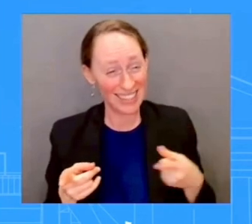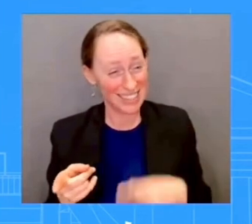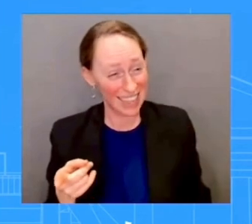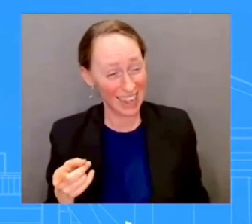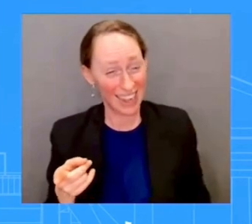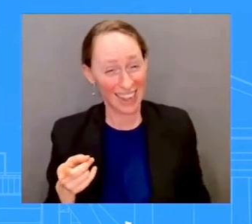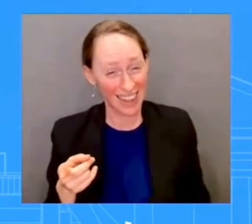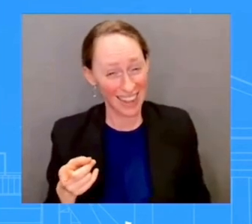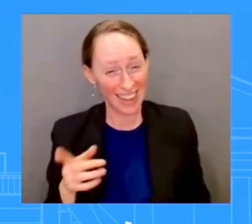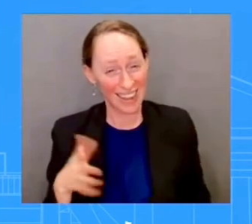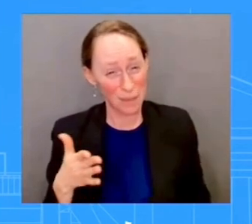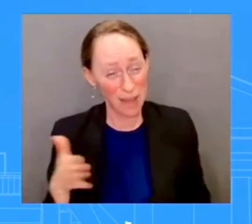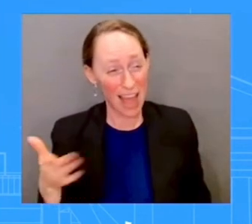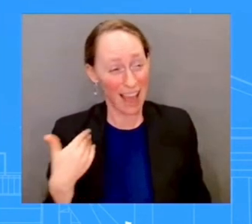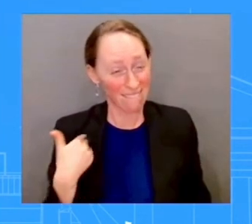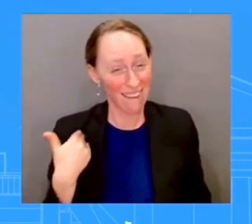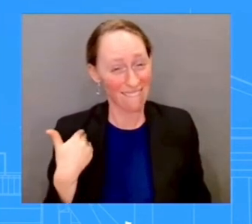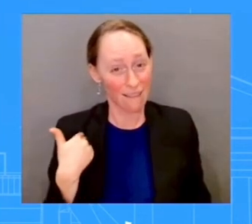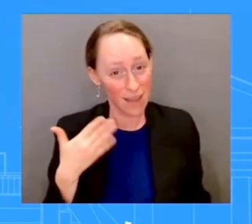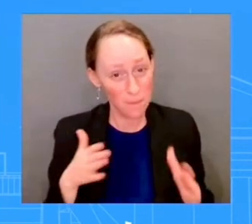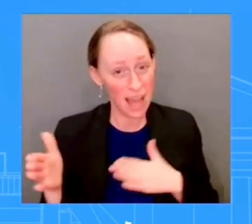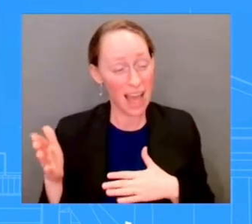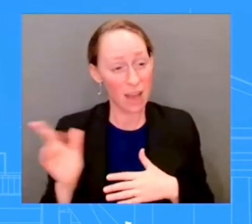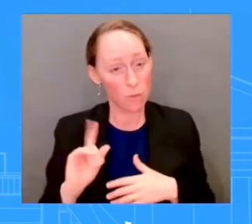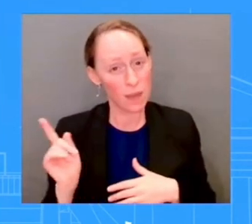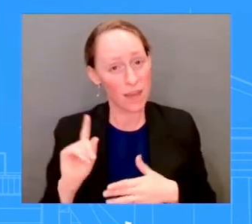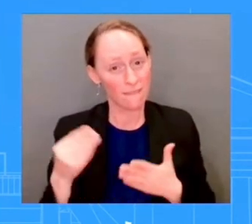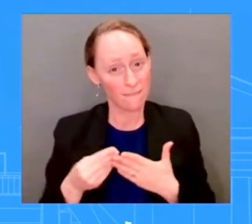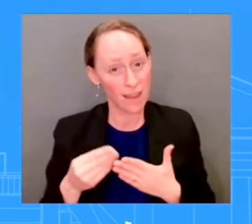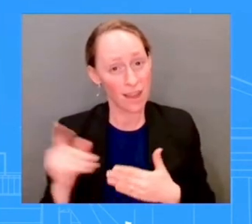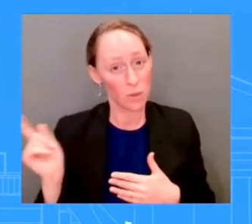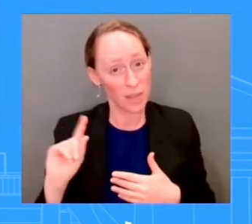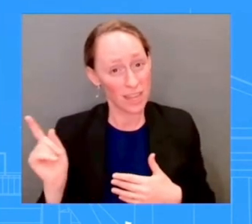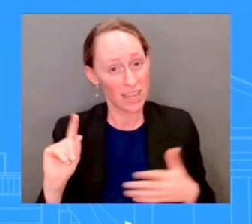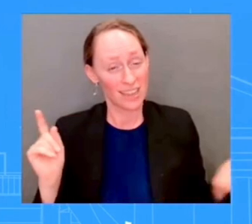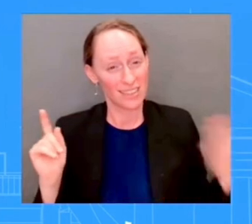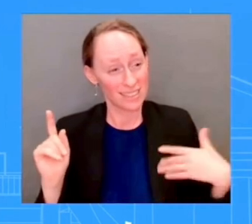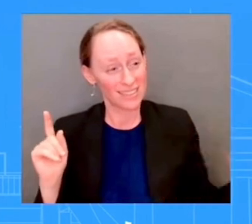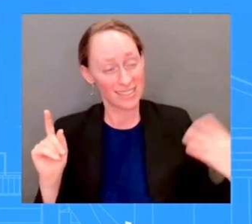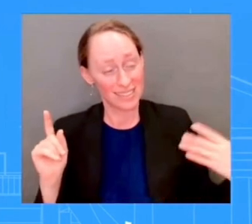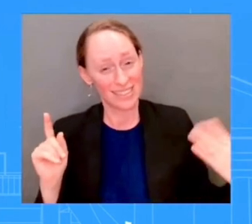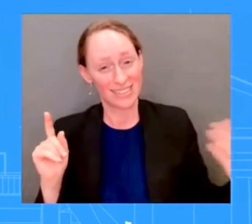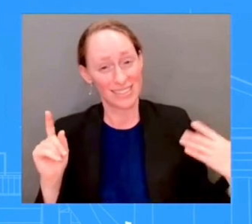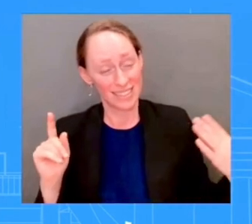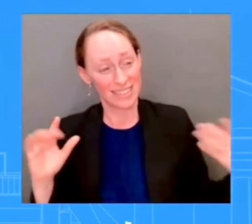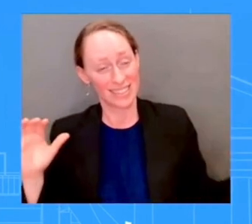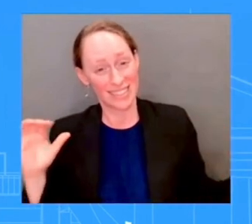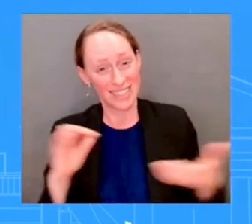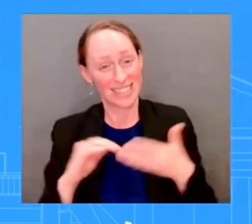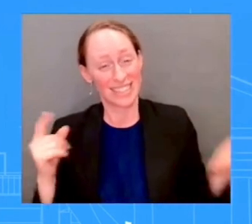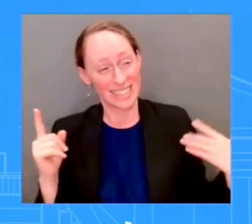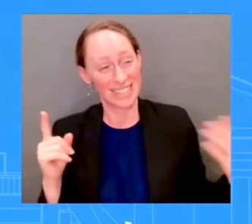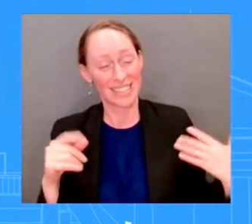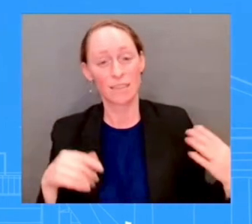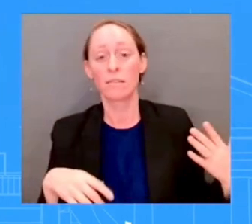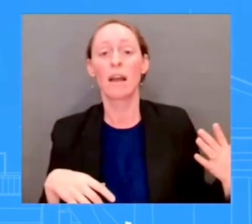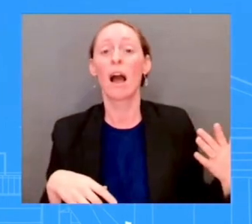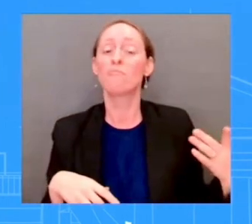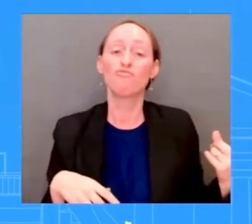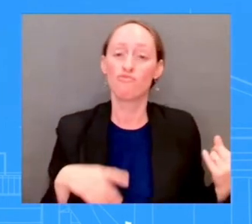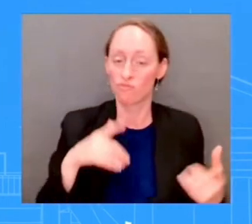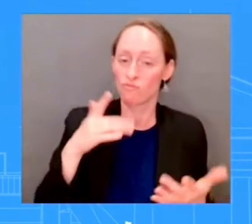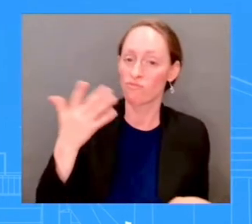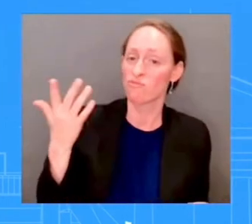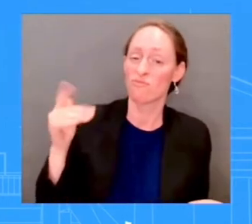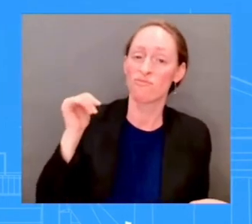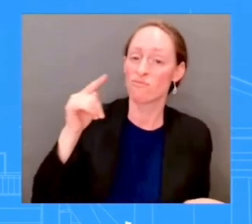work on what's going on on the border. And they refuse. They want to make it, they, meaning Republicans in Congress, want to make